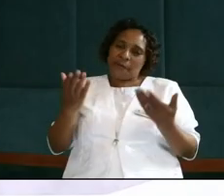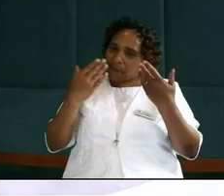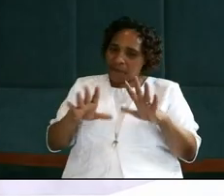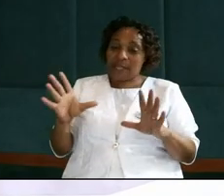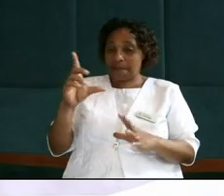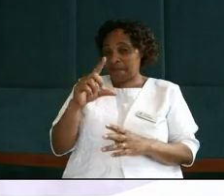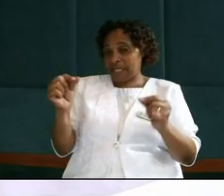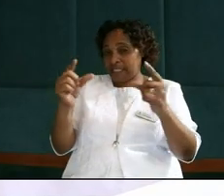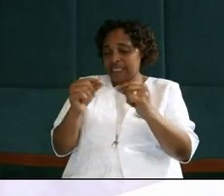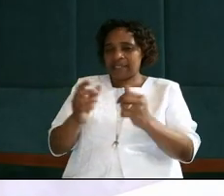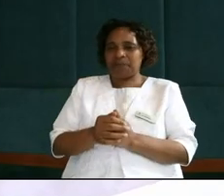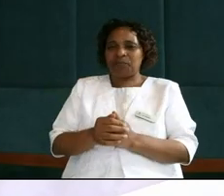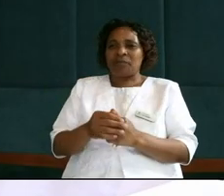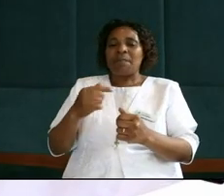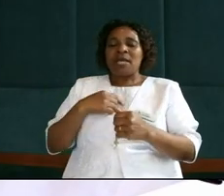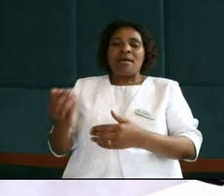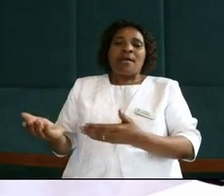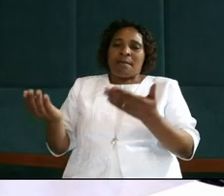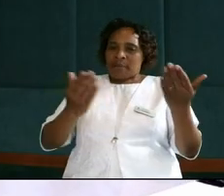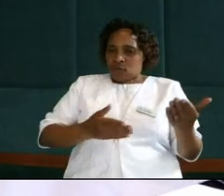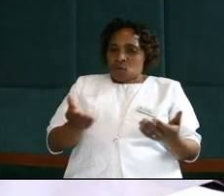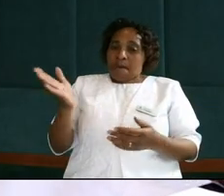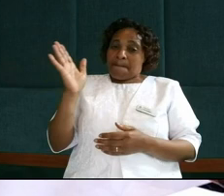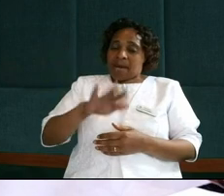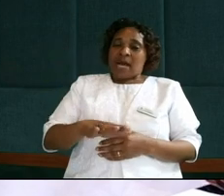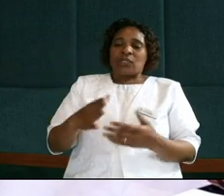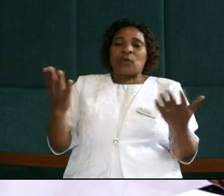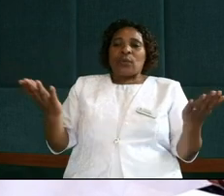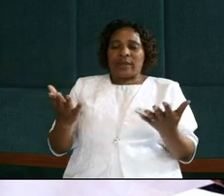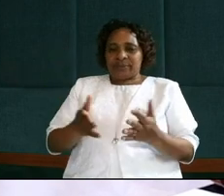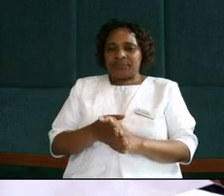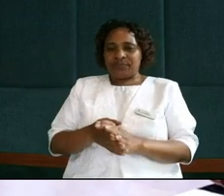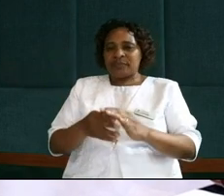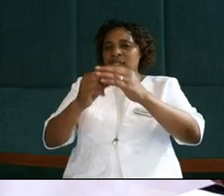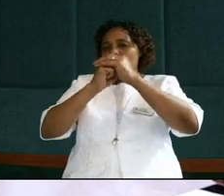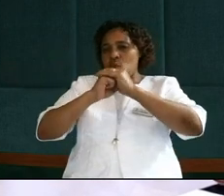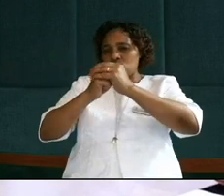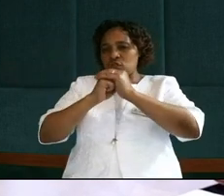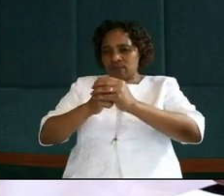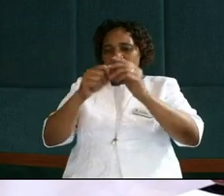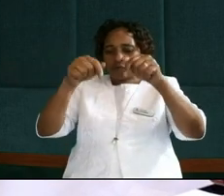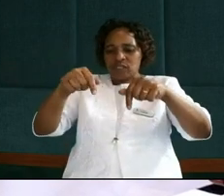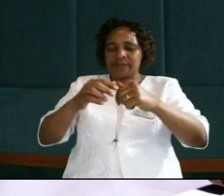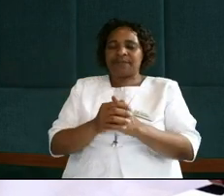Allow me to bring your minds to the occasion and the worship for this day